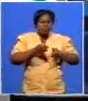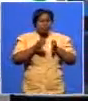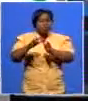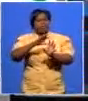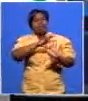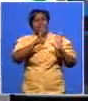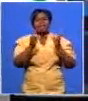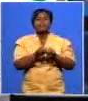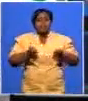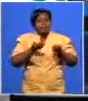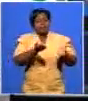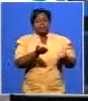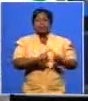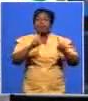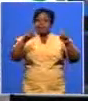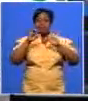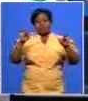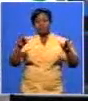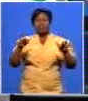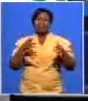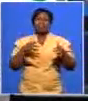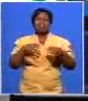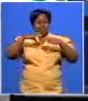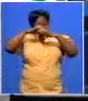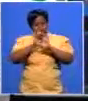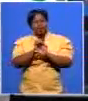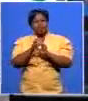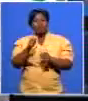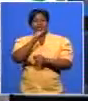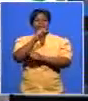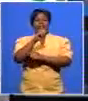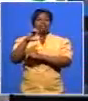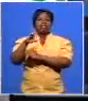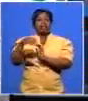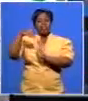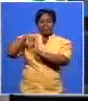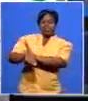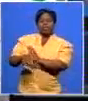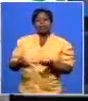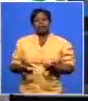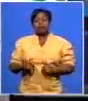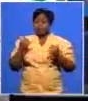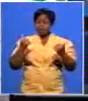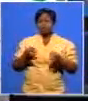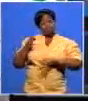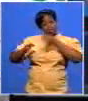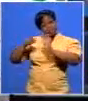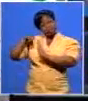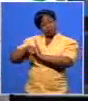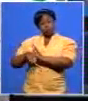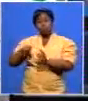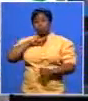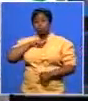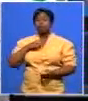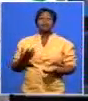on where the ANC seem to be shaky and that is the first point and when we look into the losses one of the things that we have